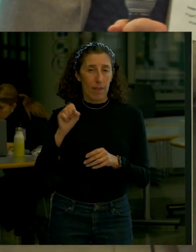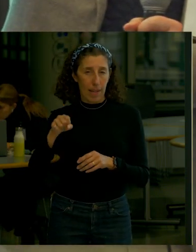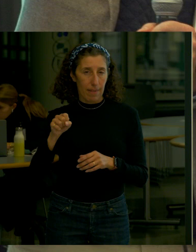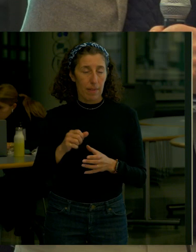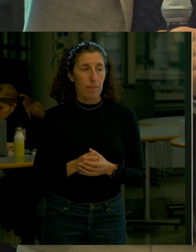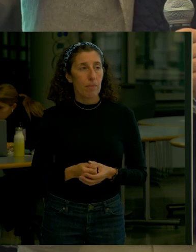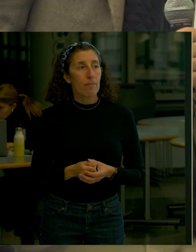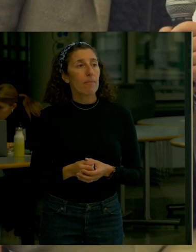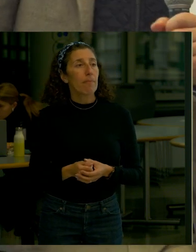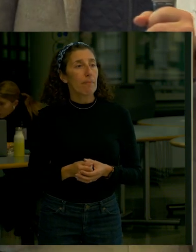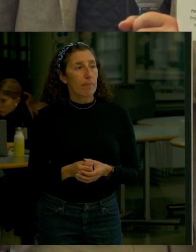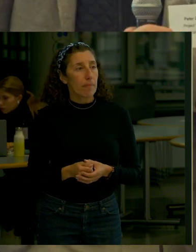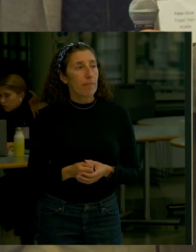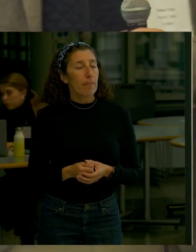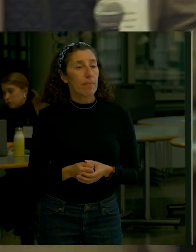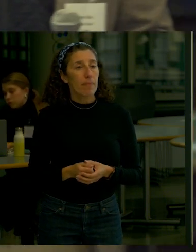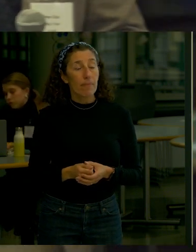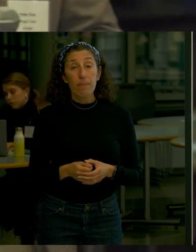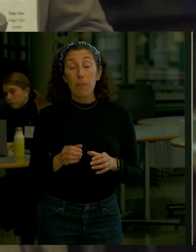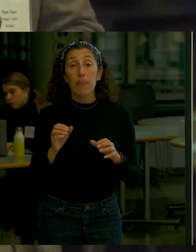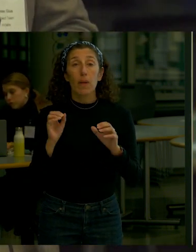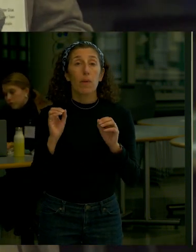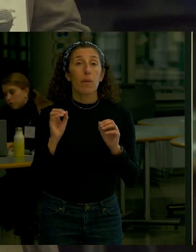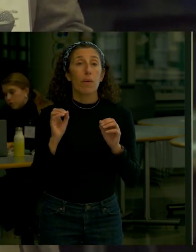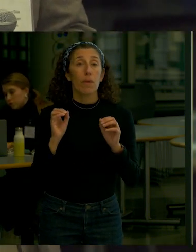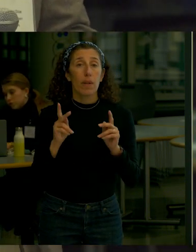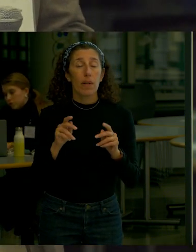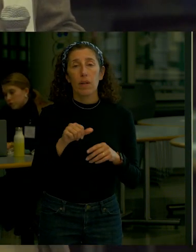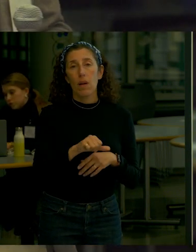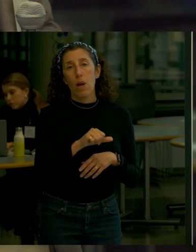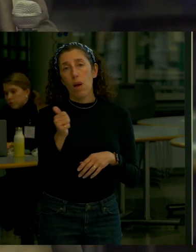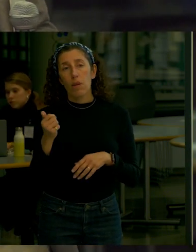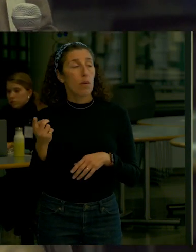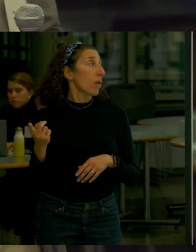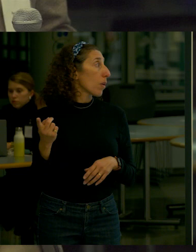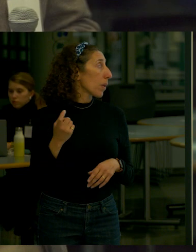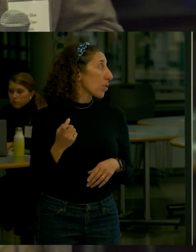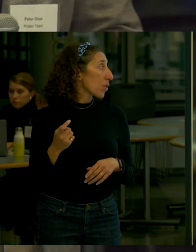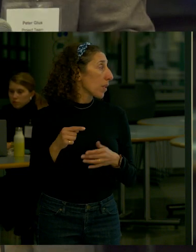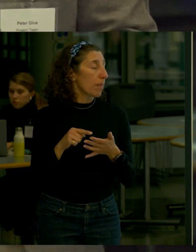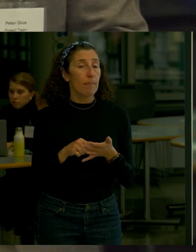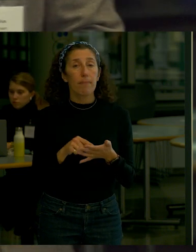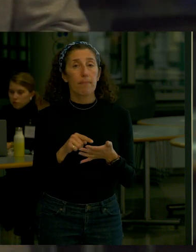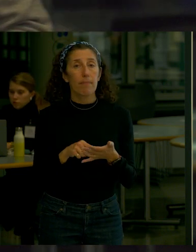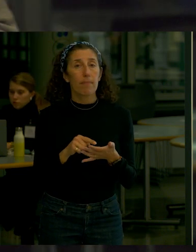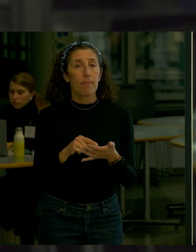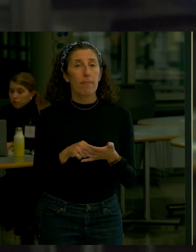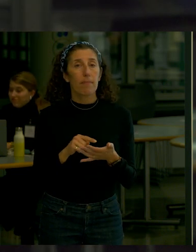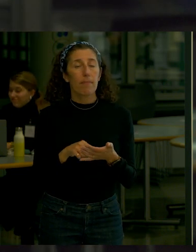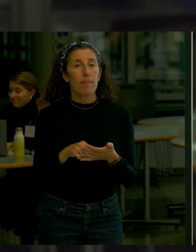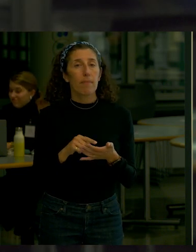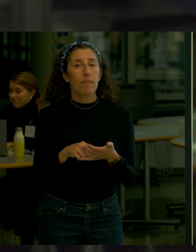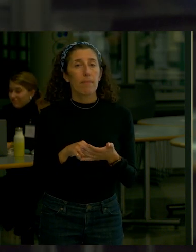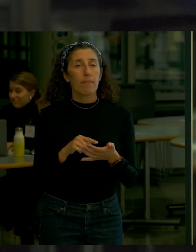Okay, we have this is a general broad question and it was asked a few times